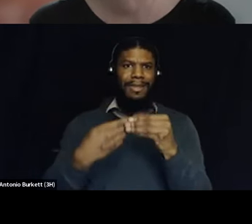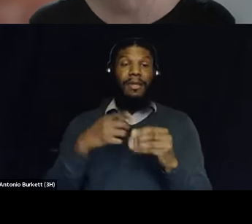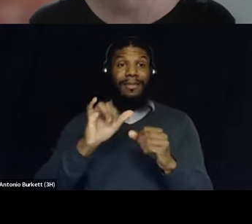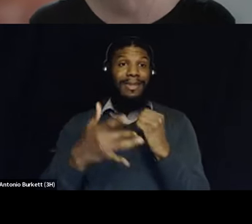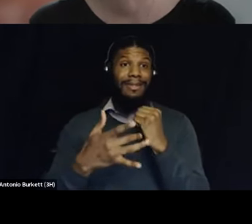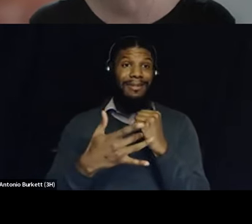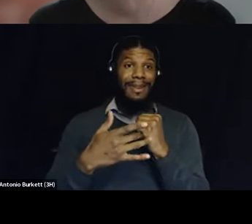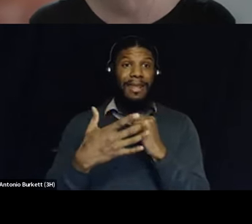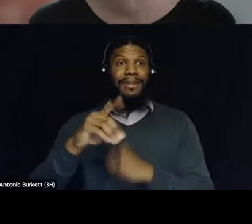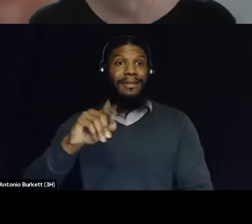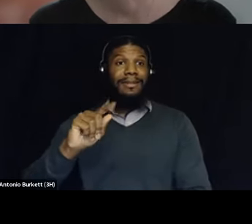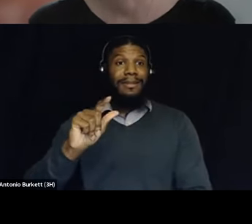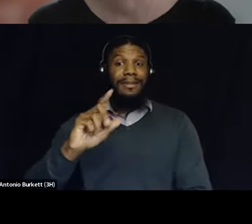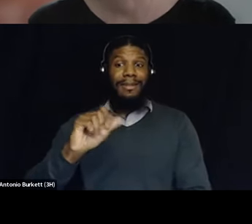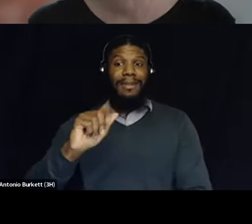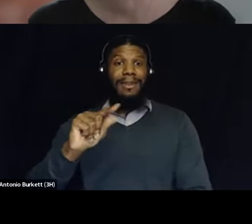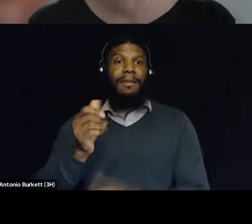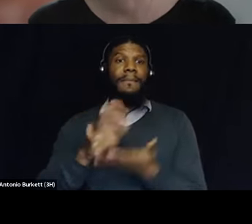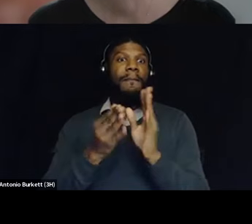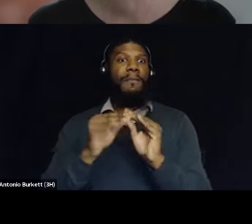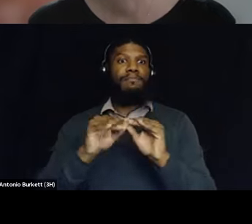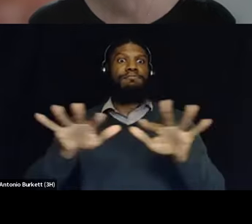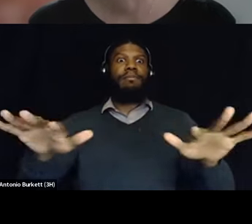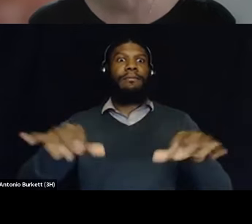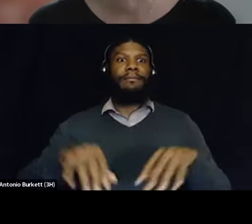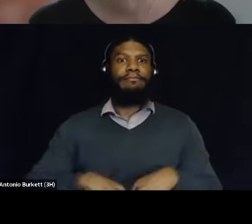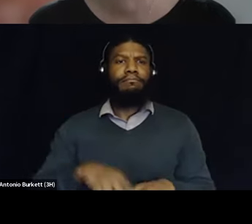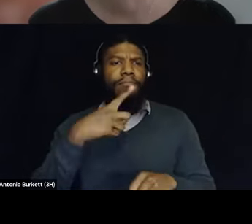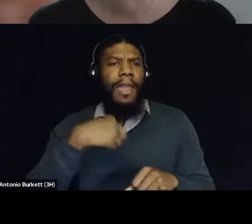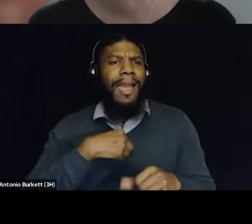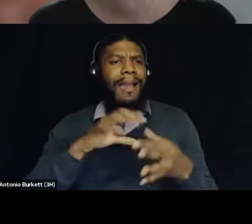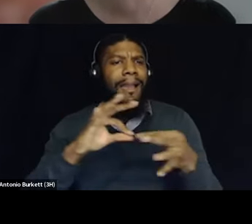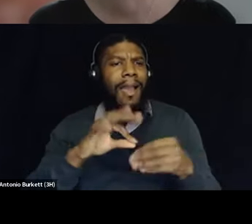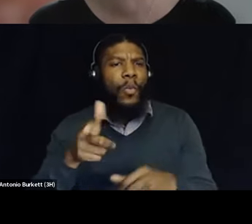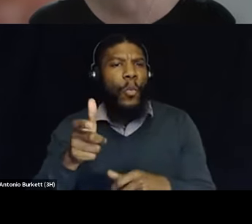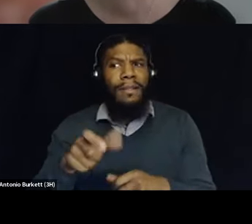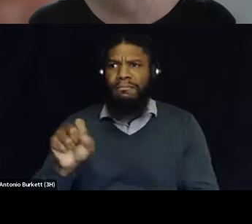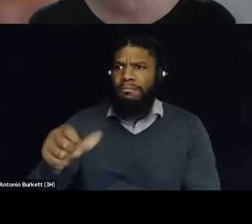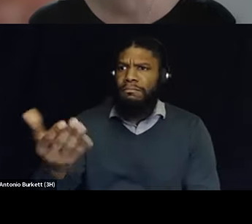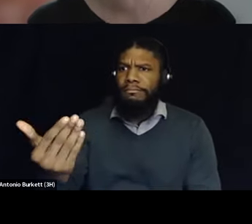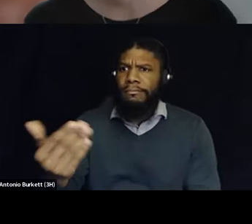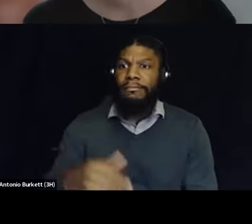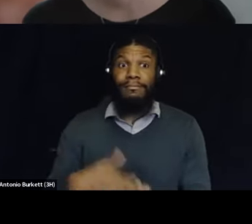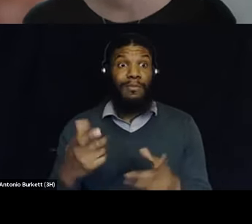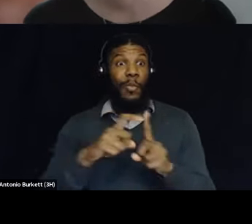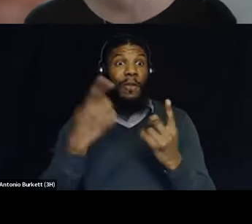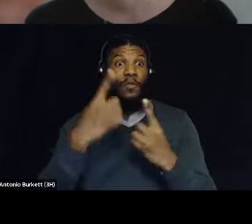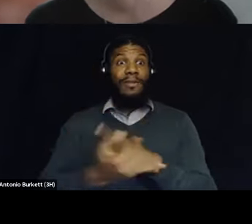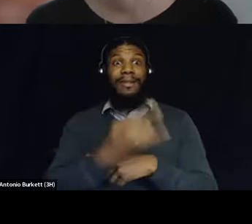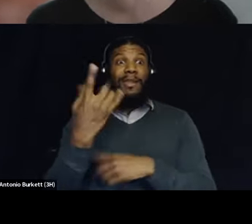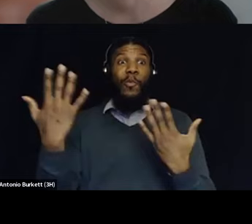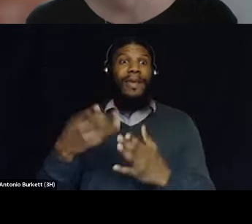can i tell you quickly to yeah well the word for the day is